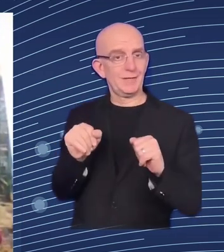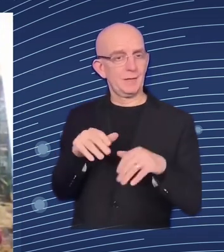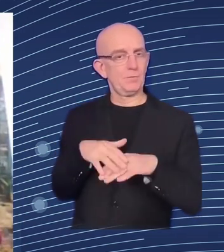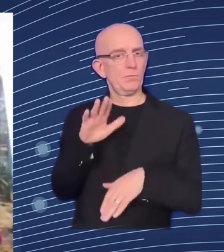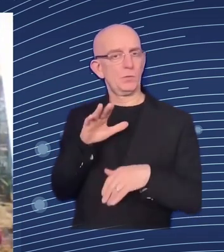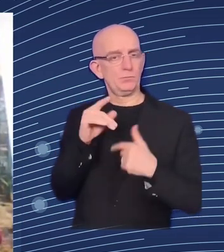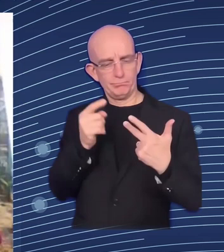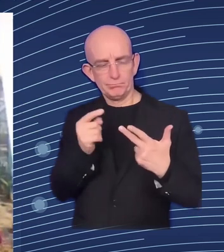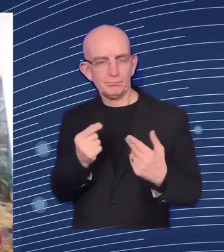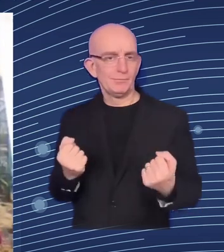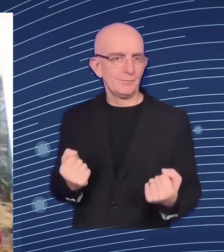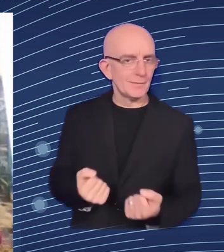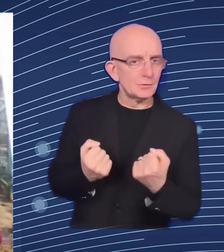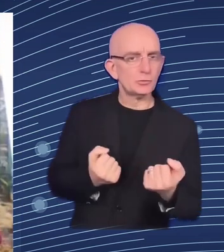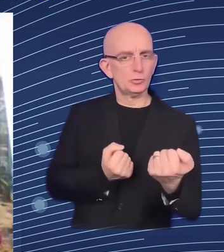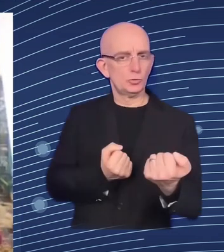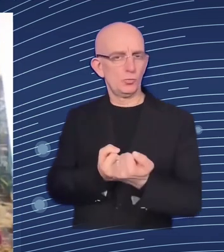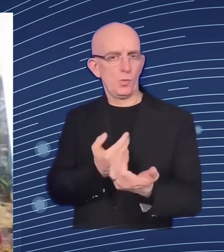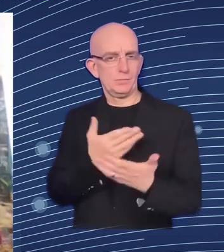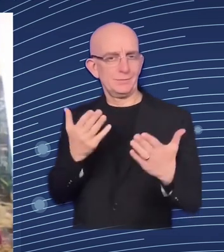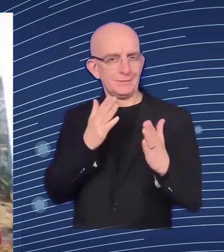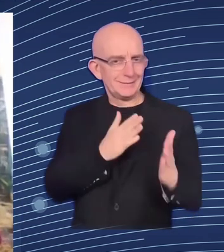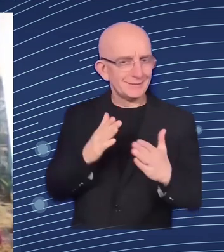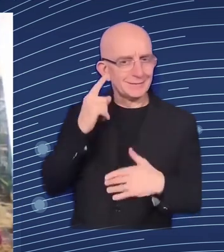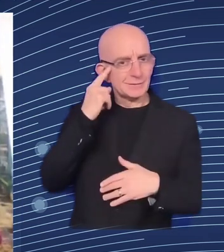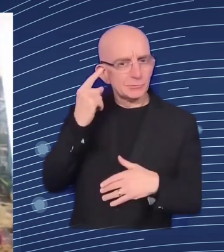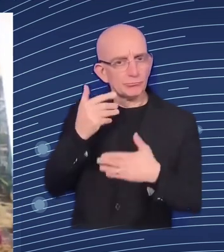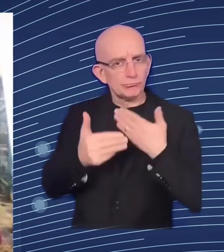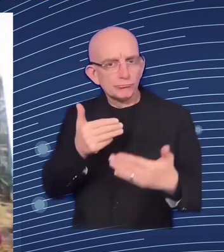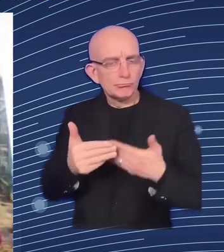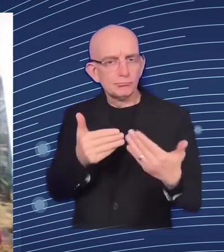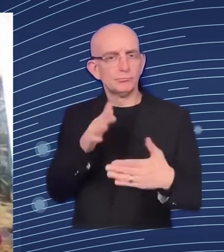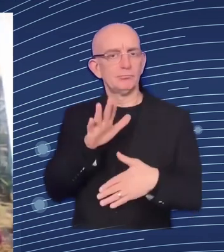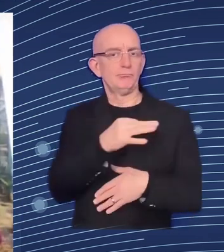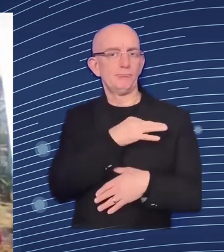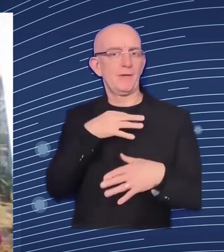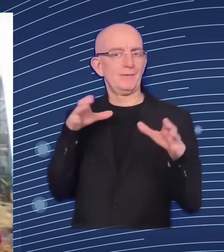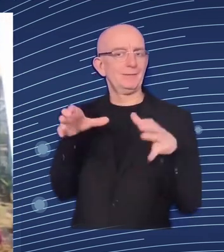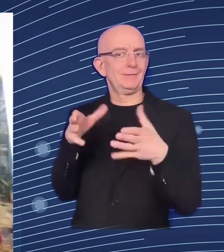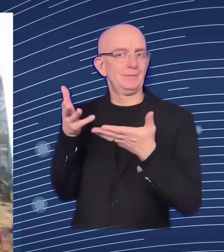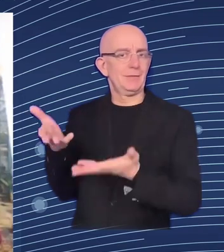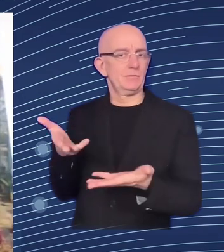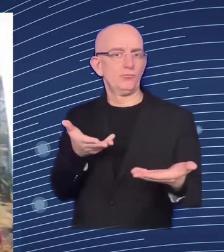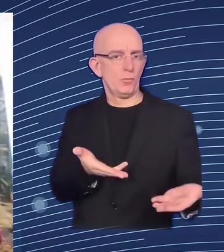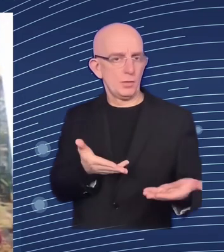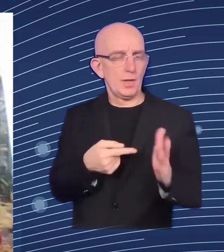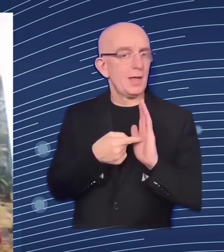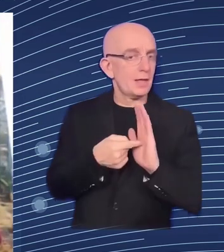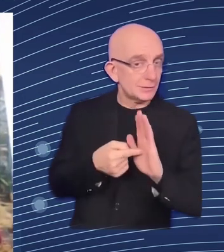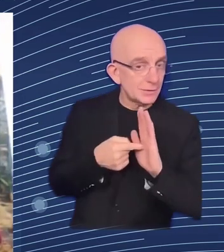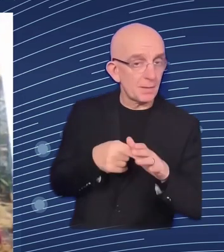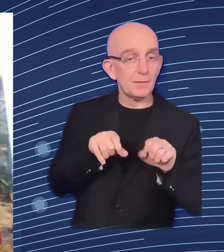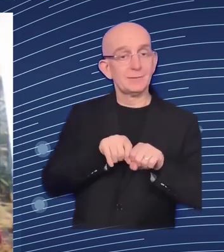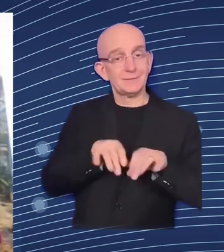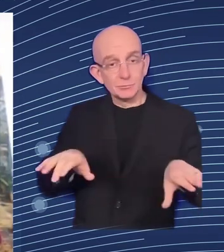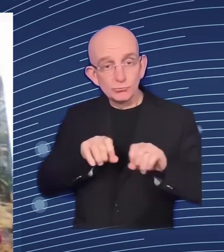information about the specific free initiatives for citizens and entrepreneurs to a certain audience provide support